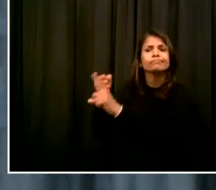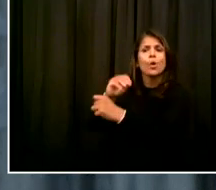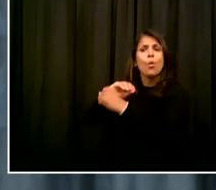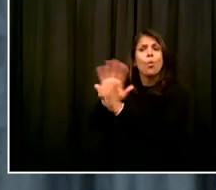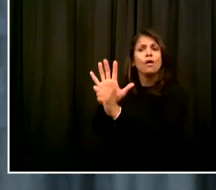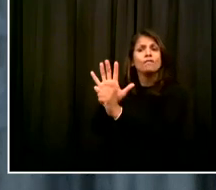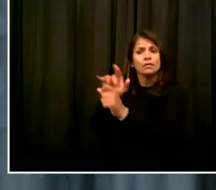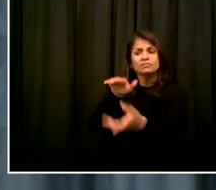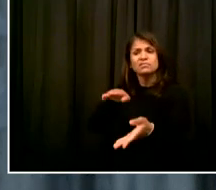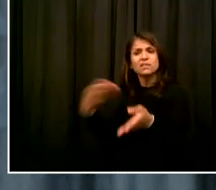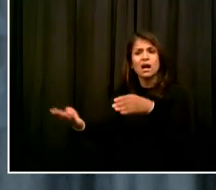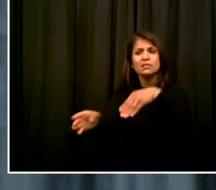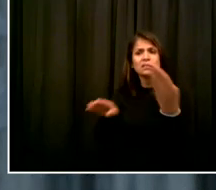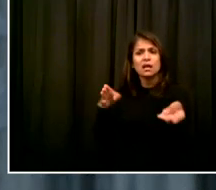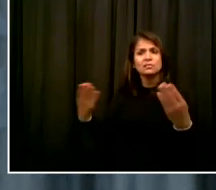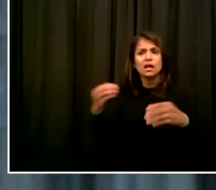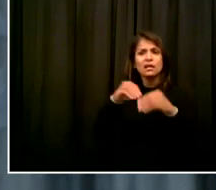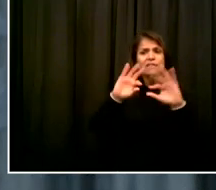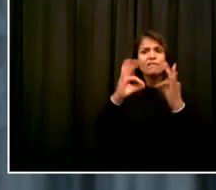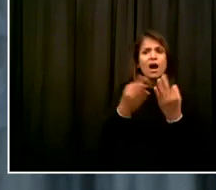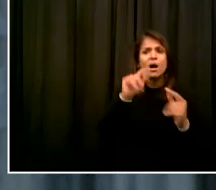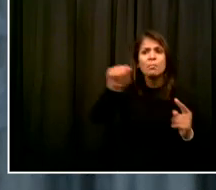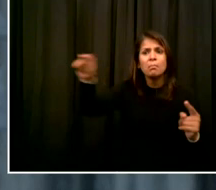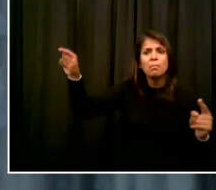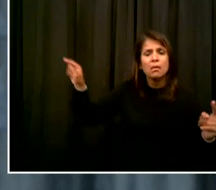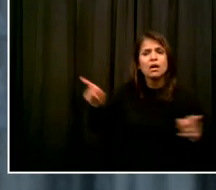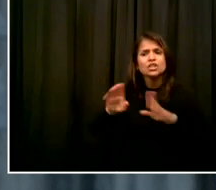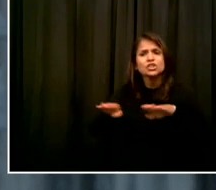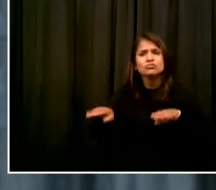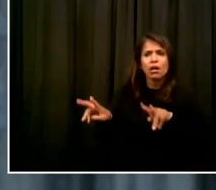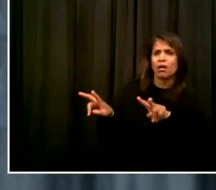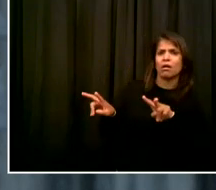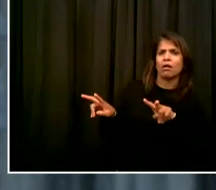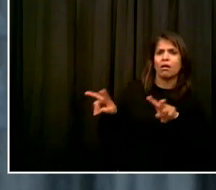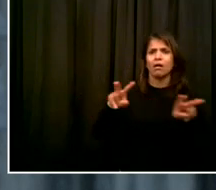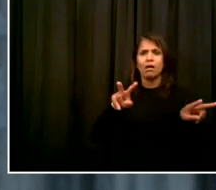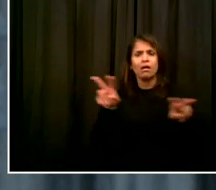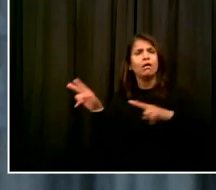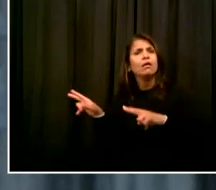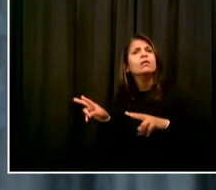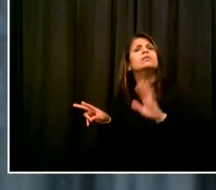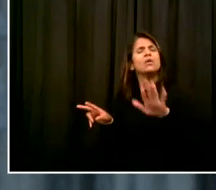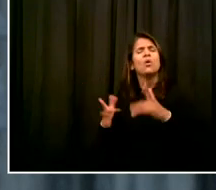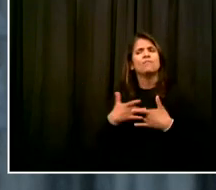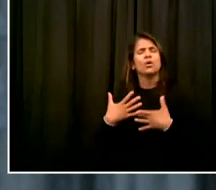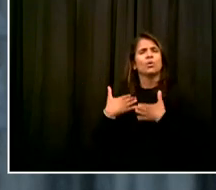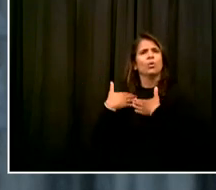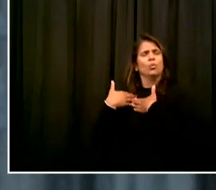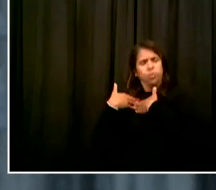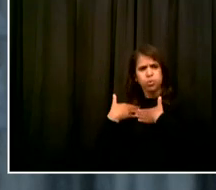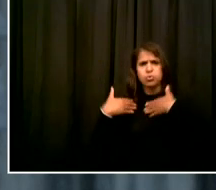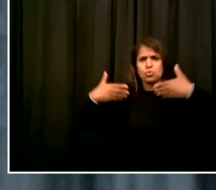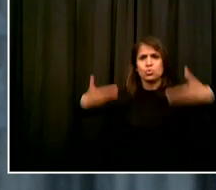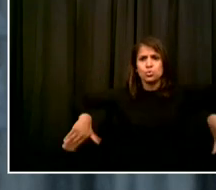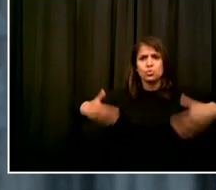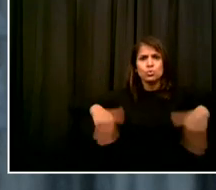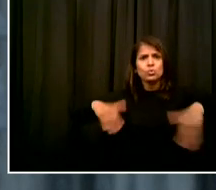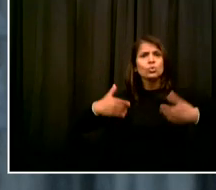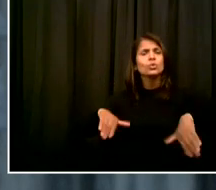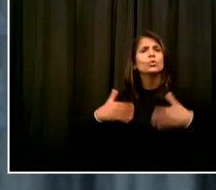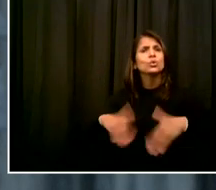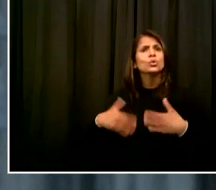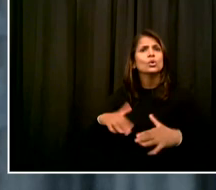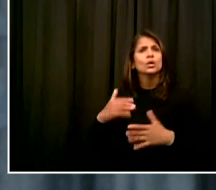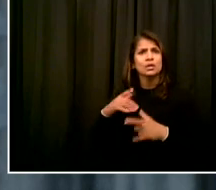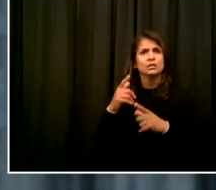weight of their backpacks. They'll be carrying the weight of myriad emotions experienced over the last past, over the last six